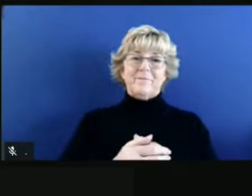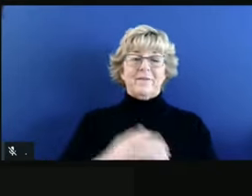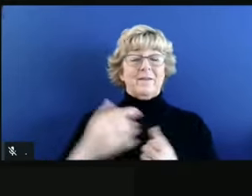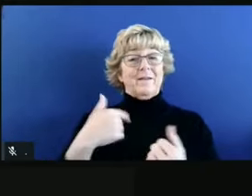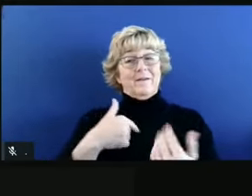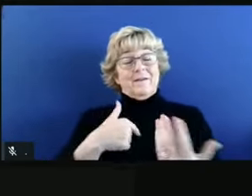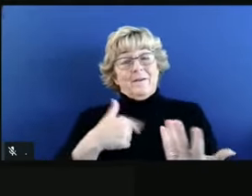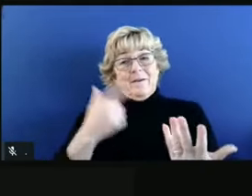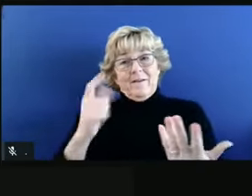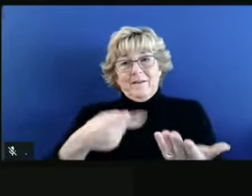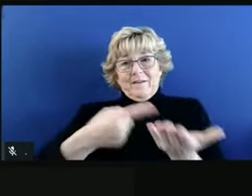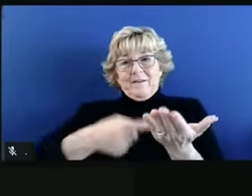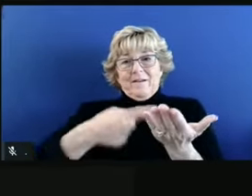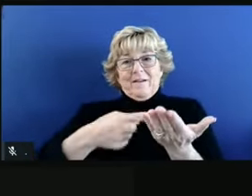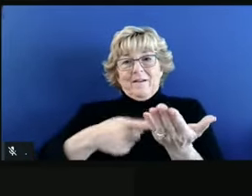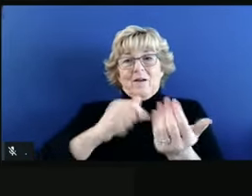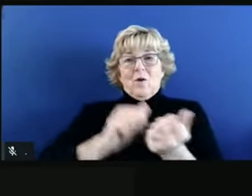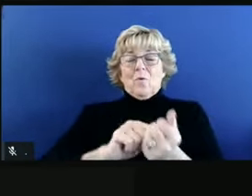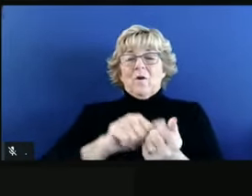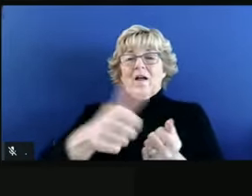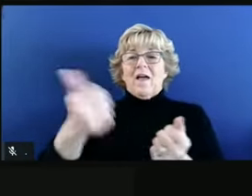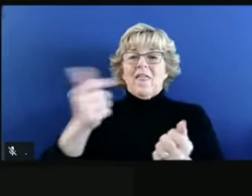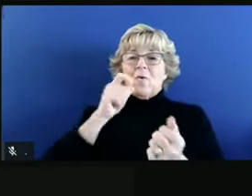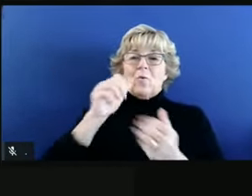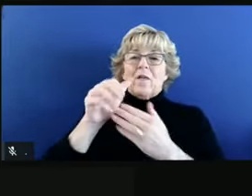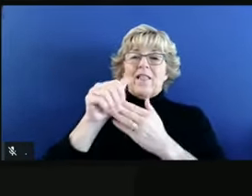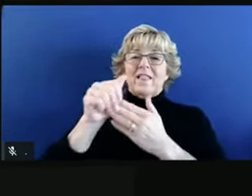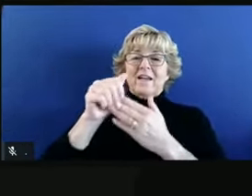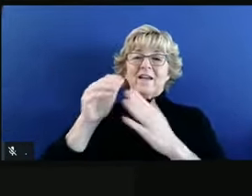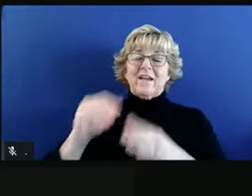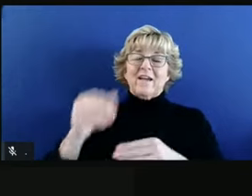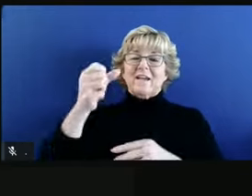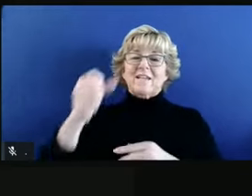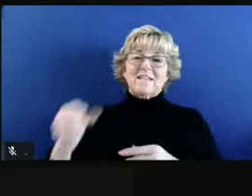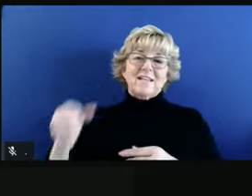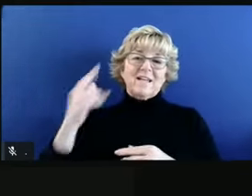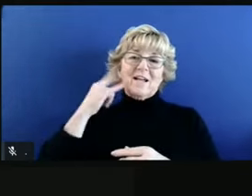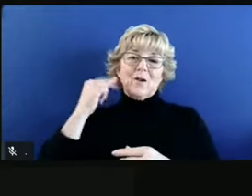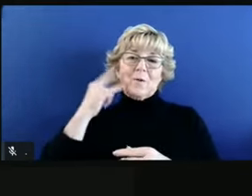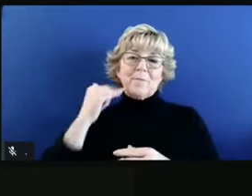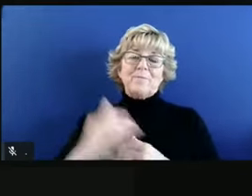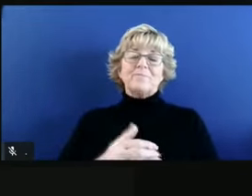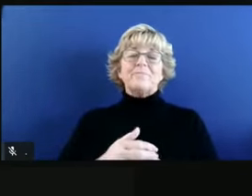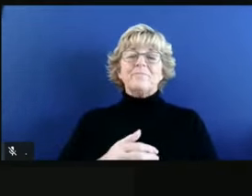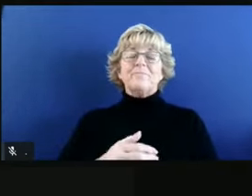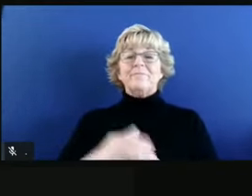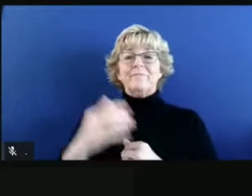in Southern California about doing it. Kevin Yamamura, Politico.